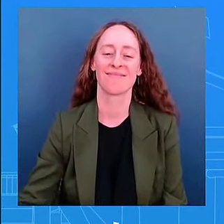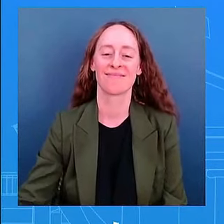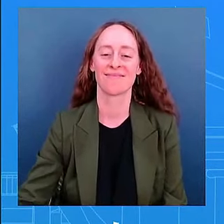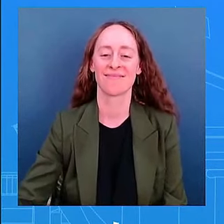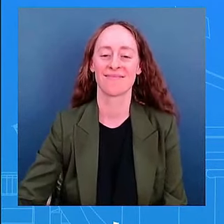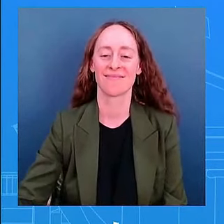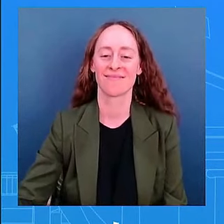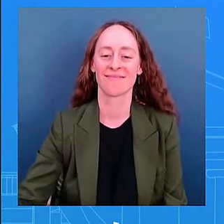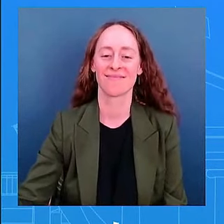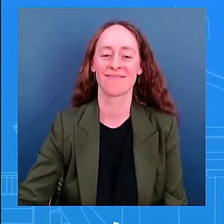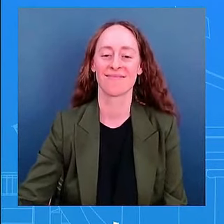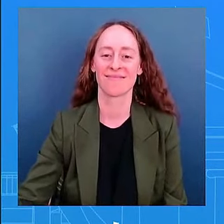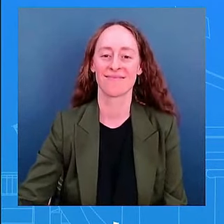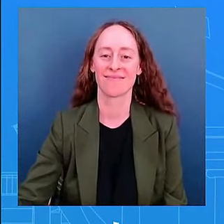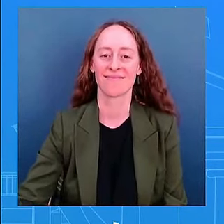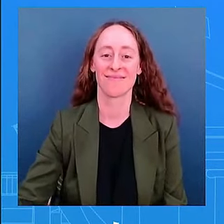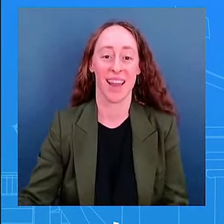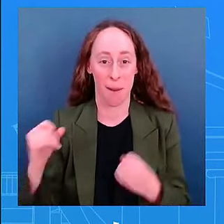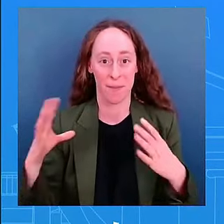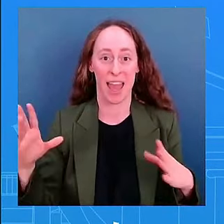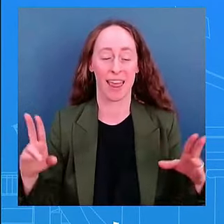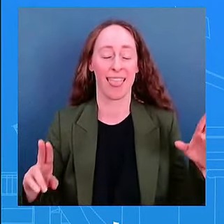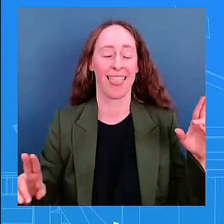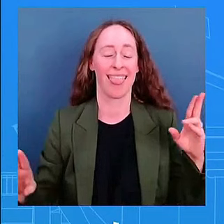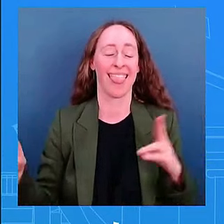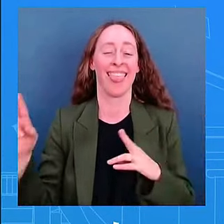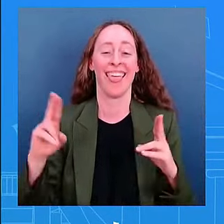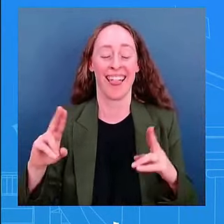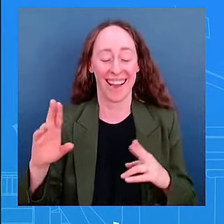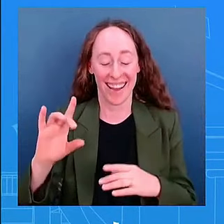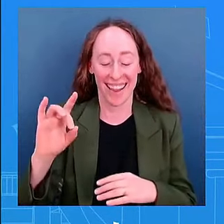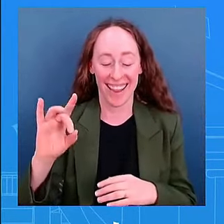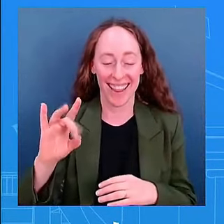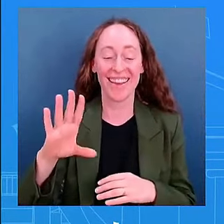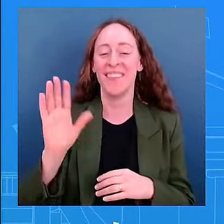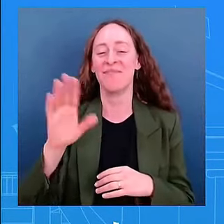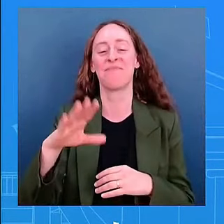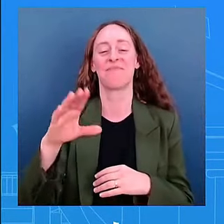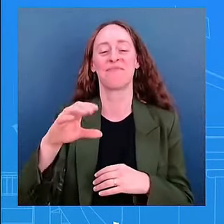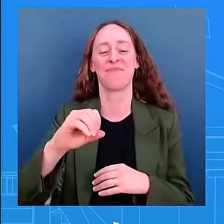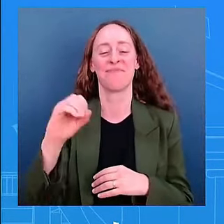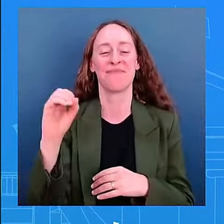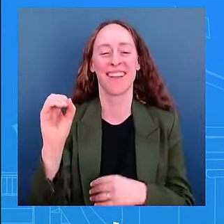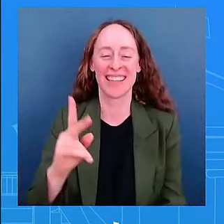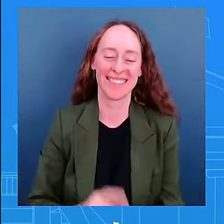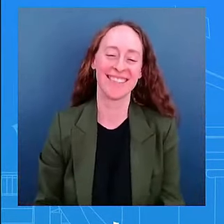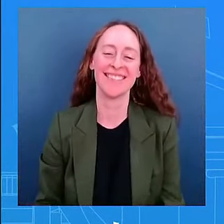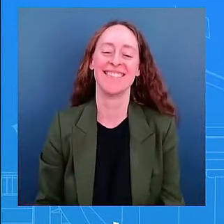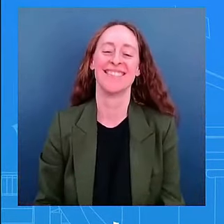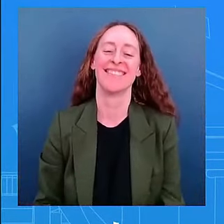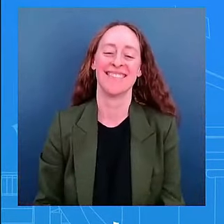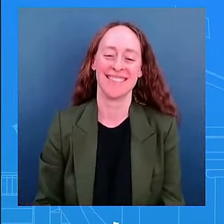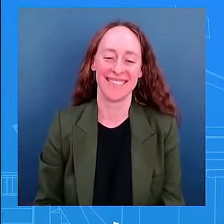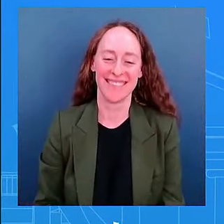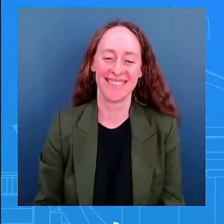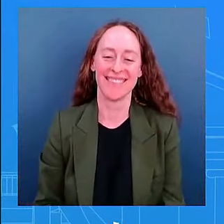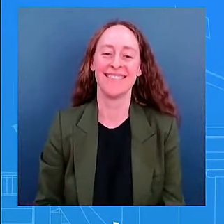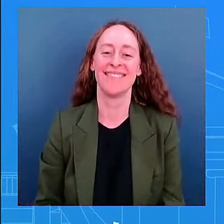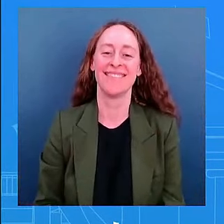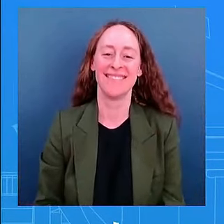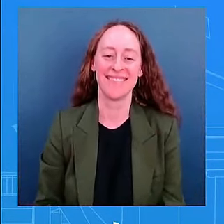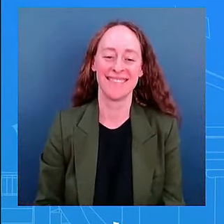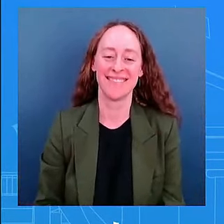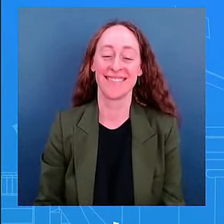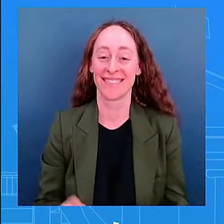but oh okay Jackie all right got the